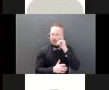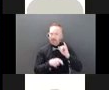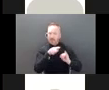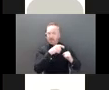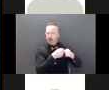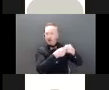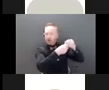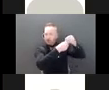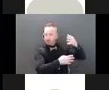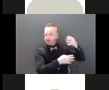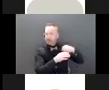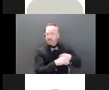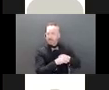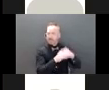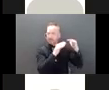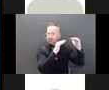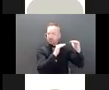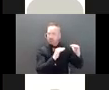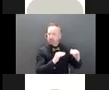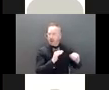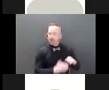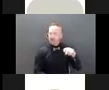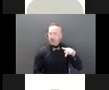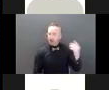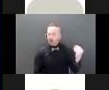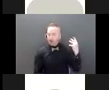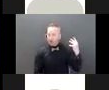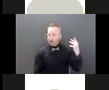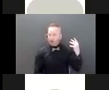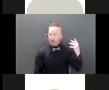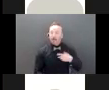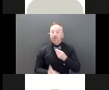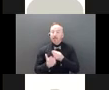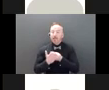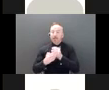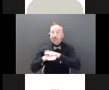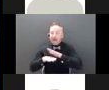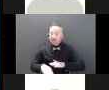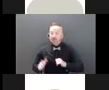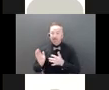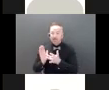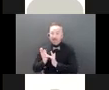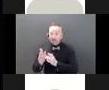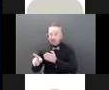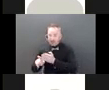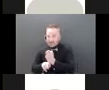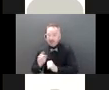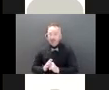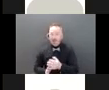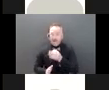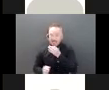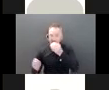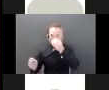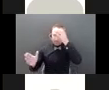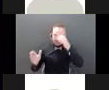You know, financial advisors are not expected to be medical professionals or experts in identifying financial exploitation,